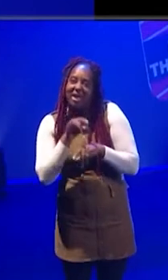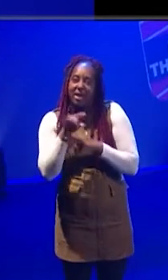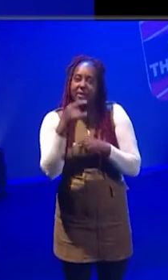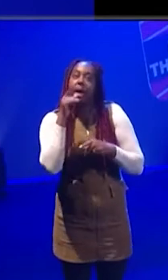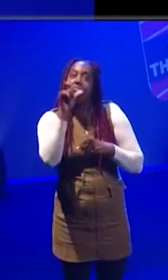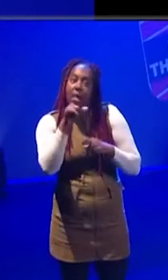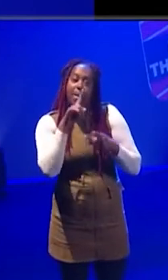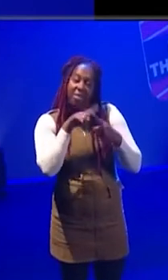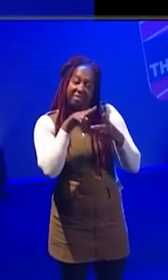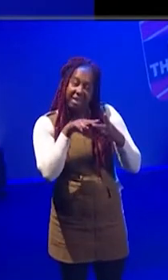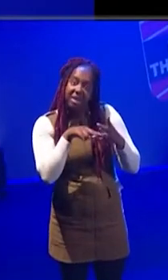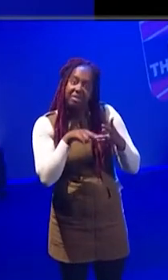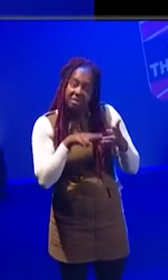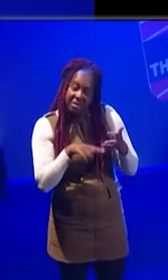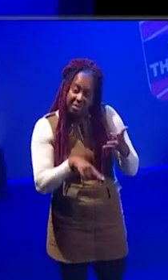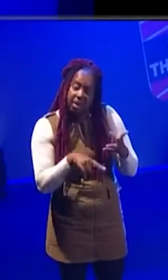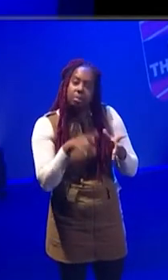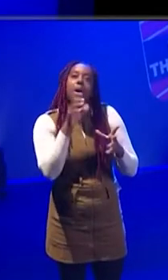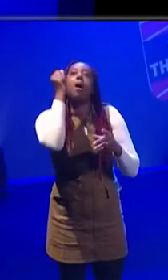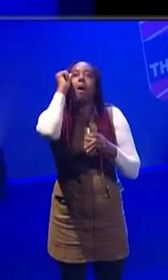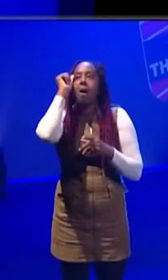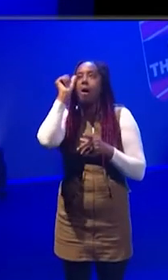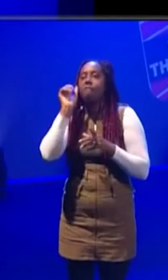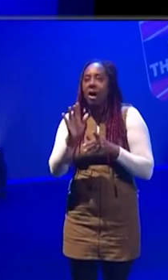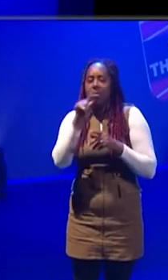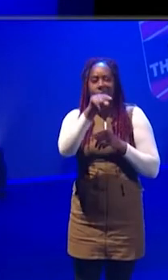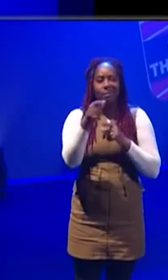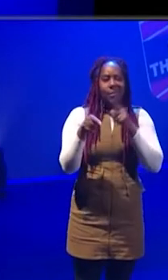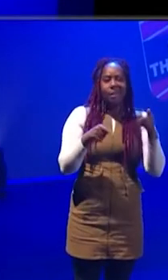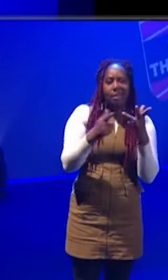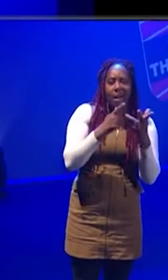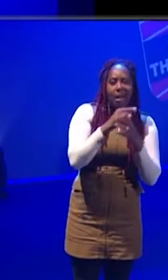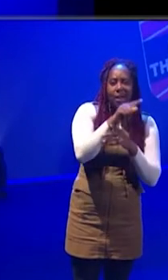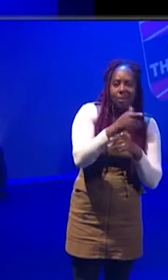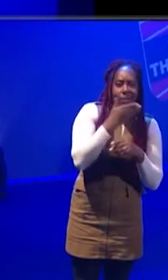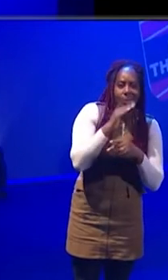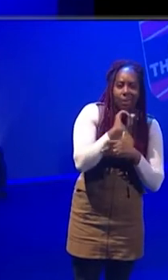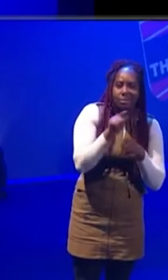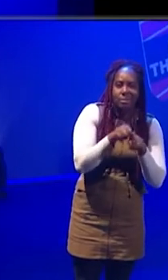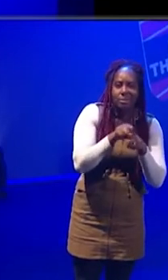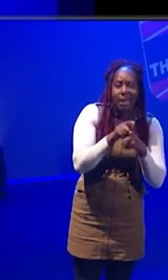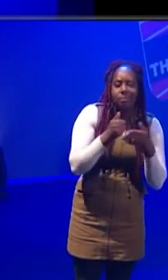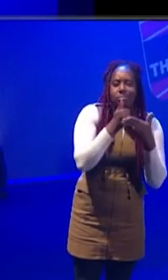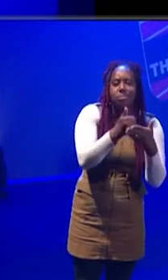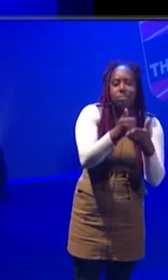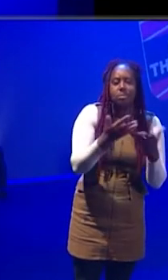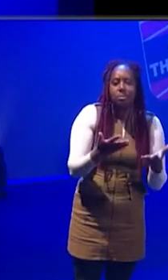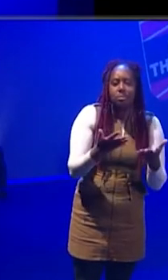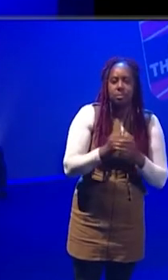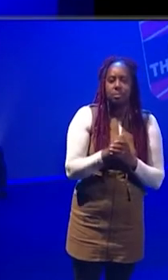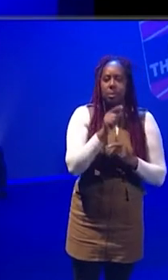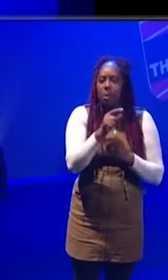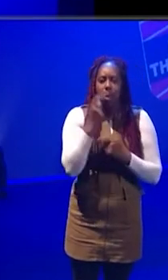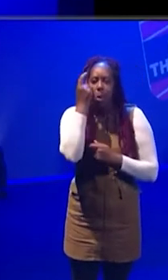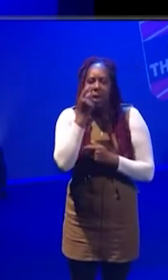them what a good day rate is, can tell them all of this stuff. Someone's obviously in a much better position. And I would just say to not think